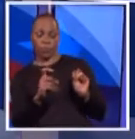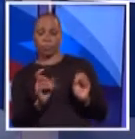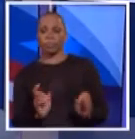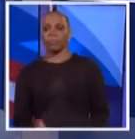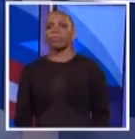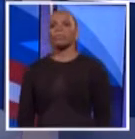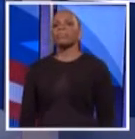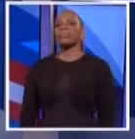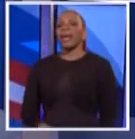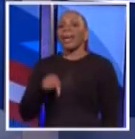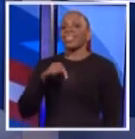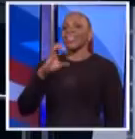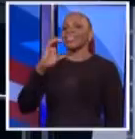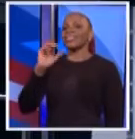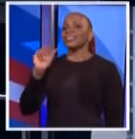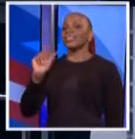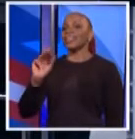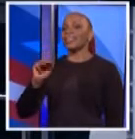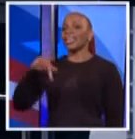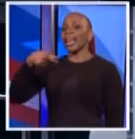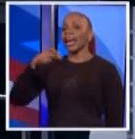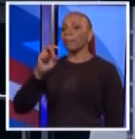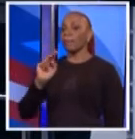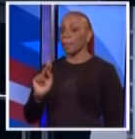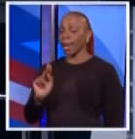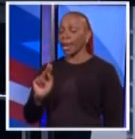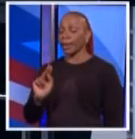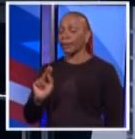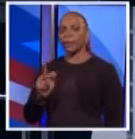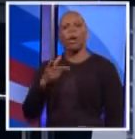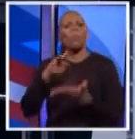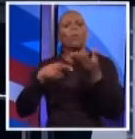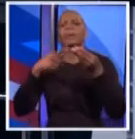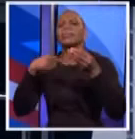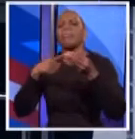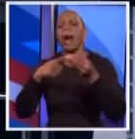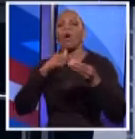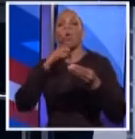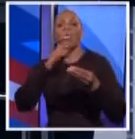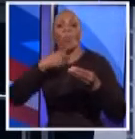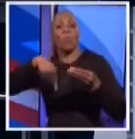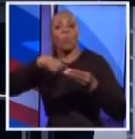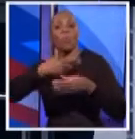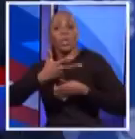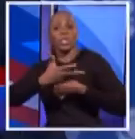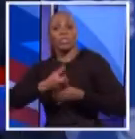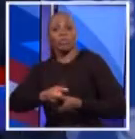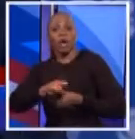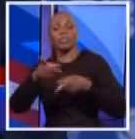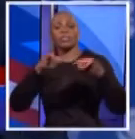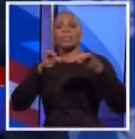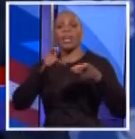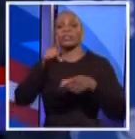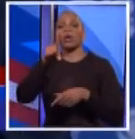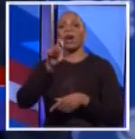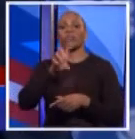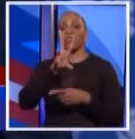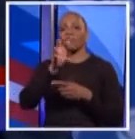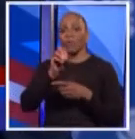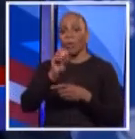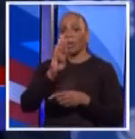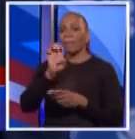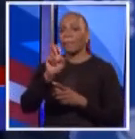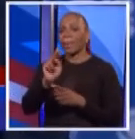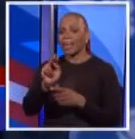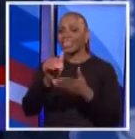This campaign is about who we trust to manage a $140 billion pension fund, to